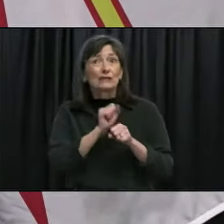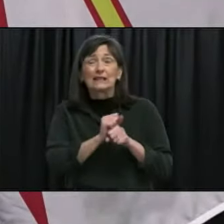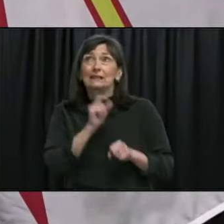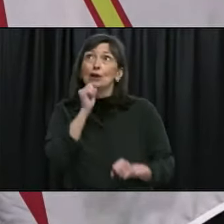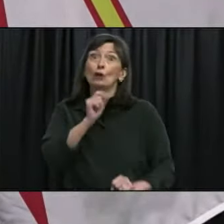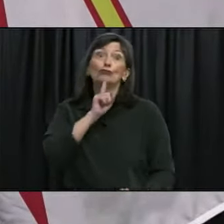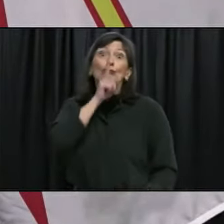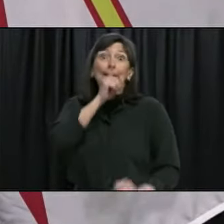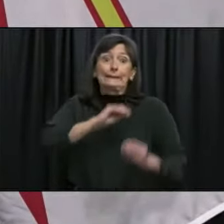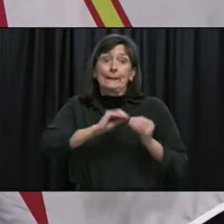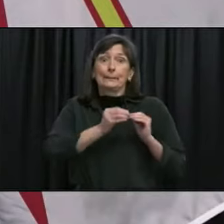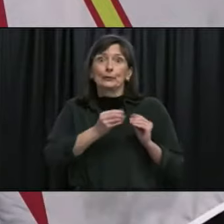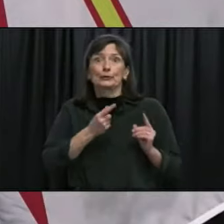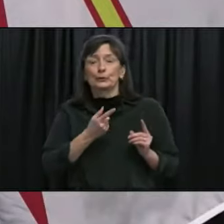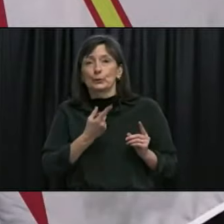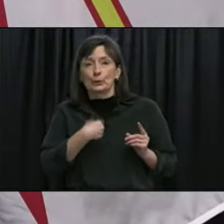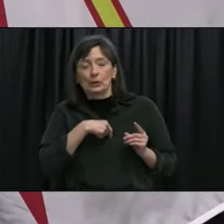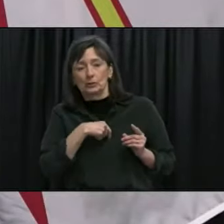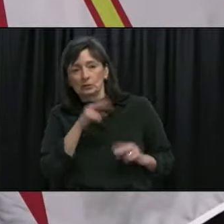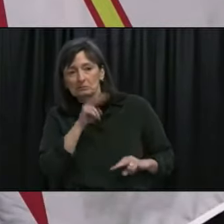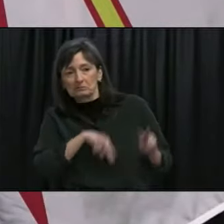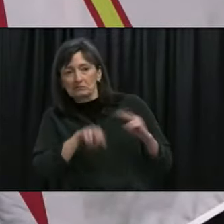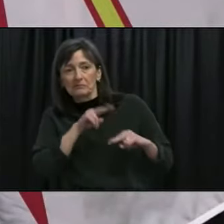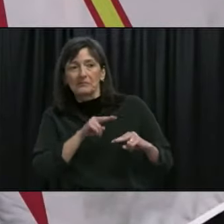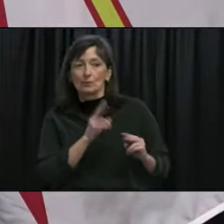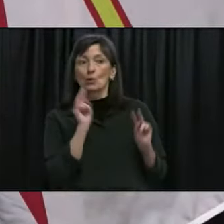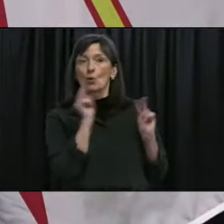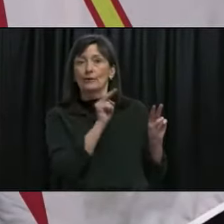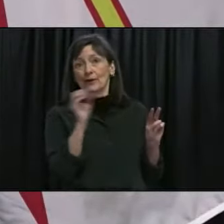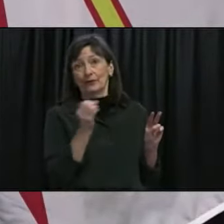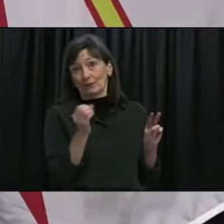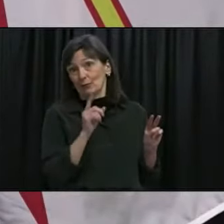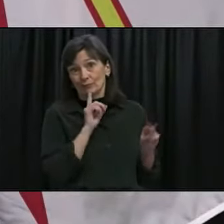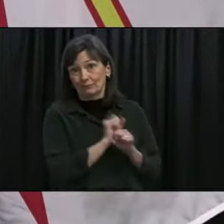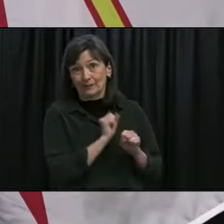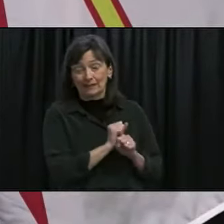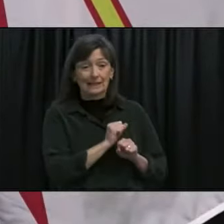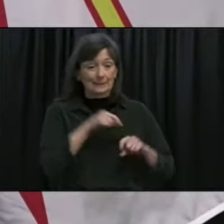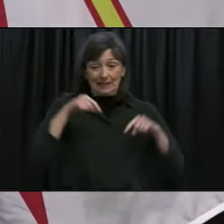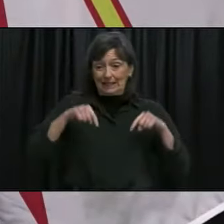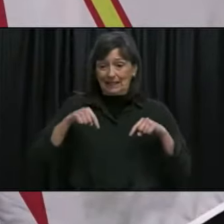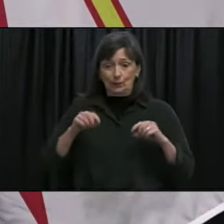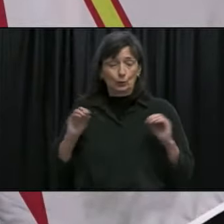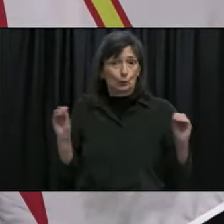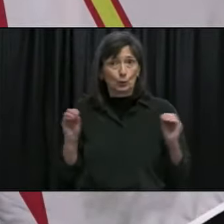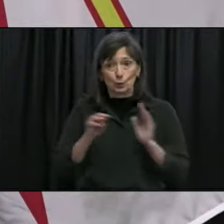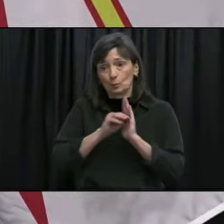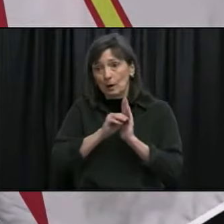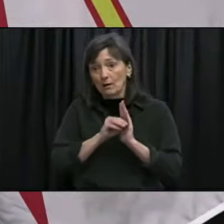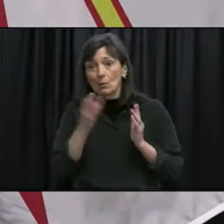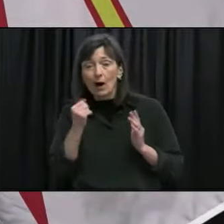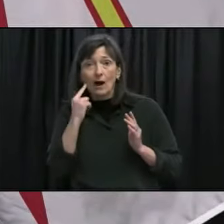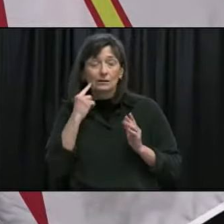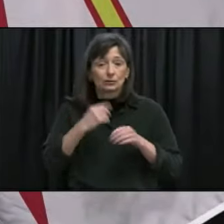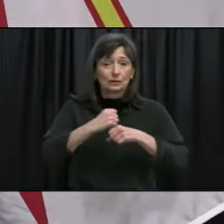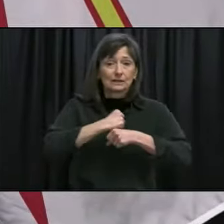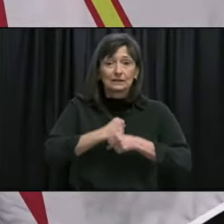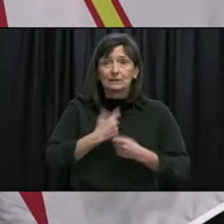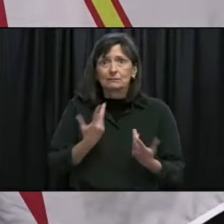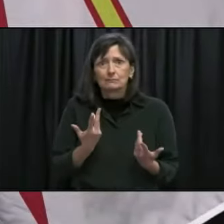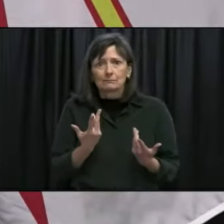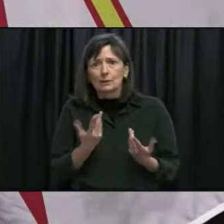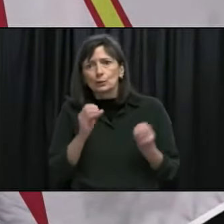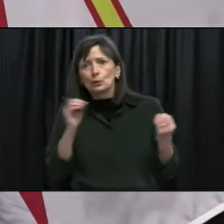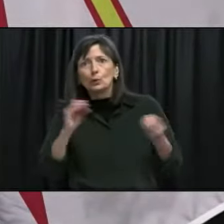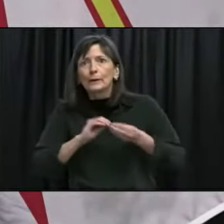based on data that we're actually seeing in Ontario but there was no modeling because what you need for modeling whether it's short